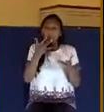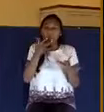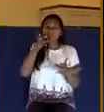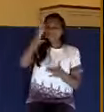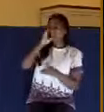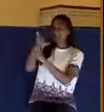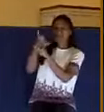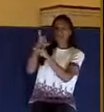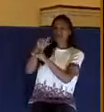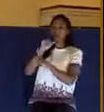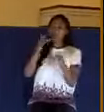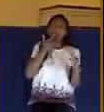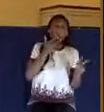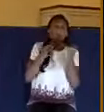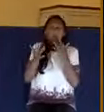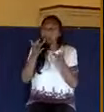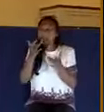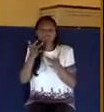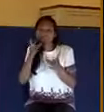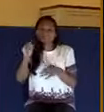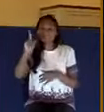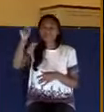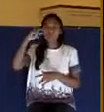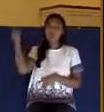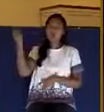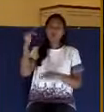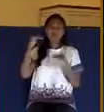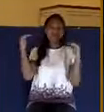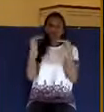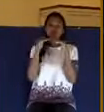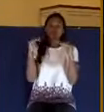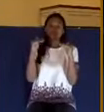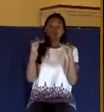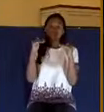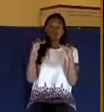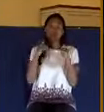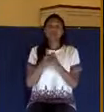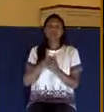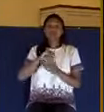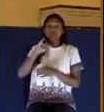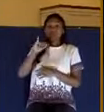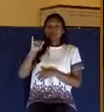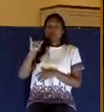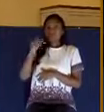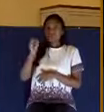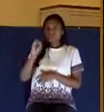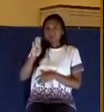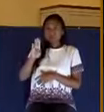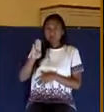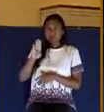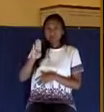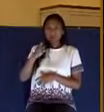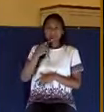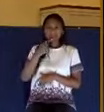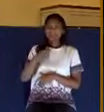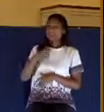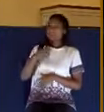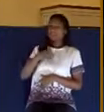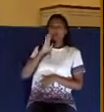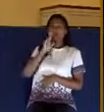He's always just. In Job 32, verse 21, Job says, I will not show partiality to any man